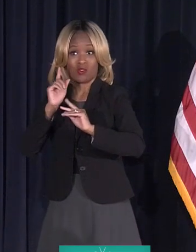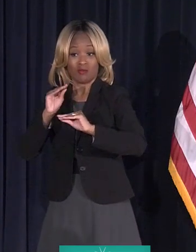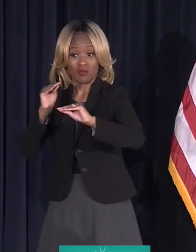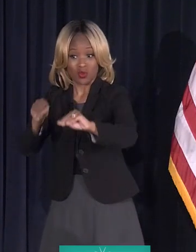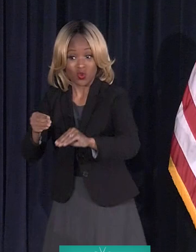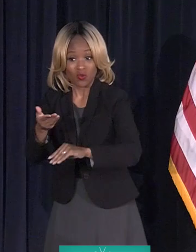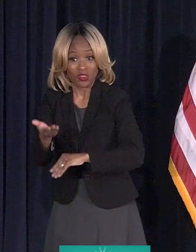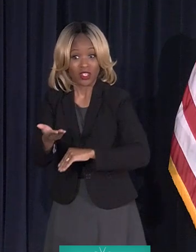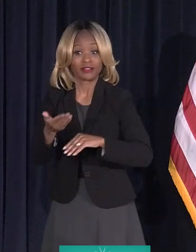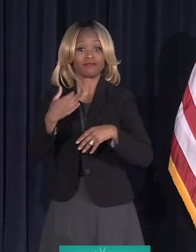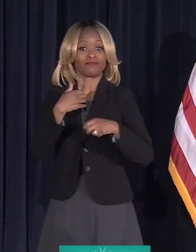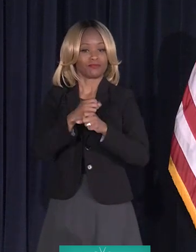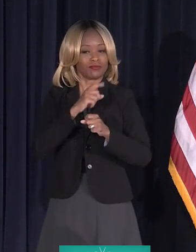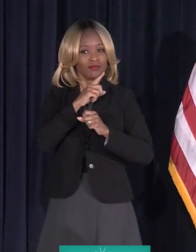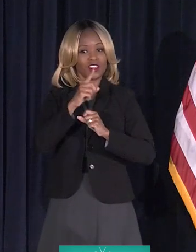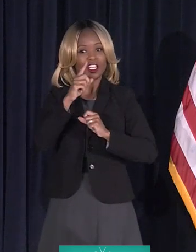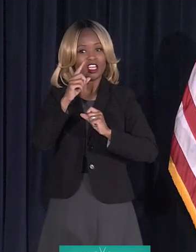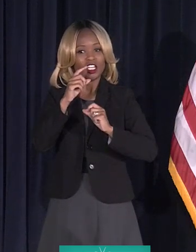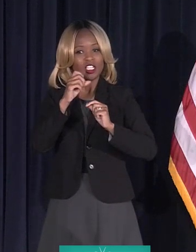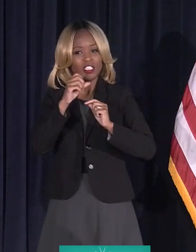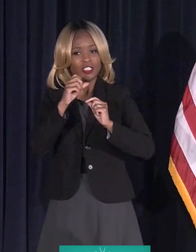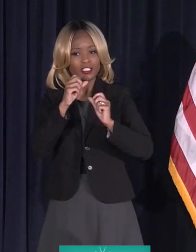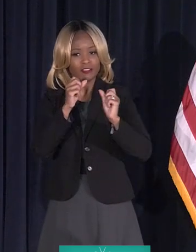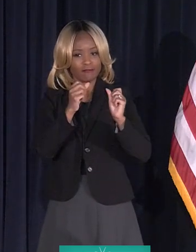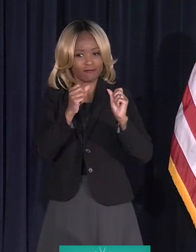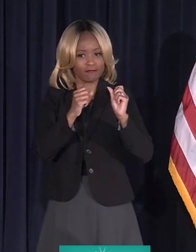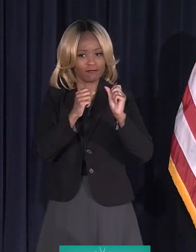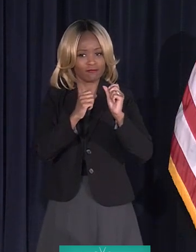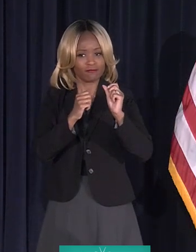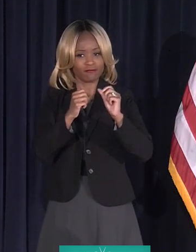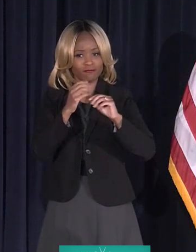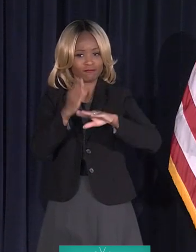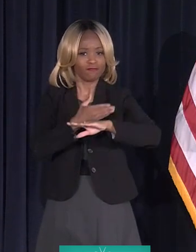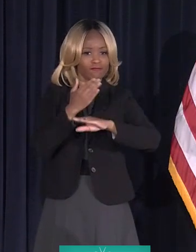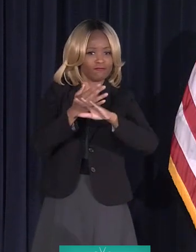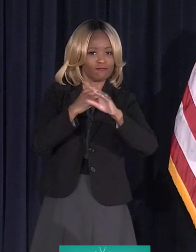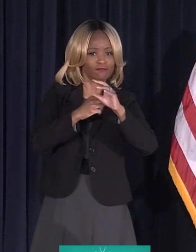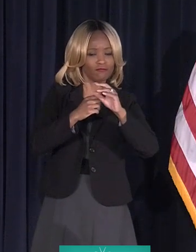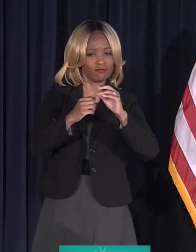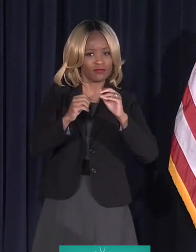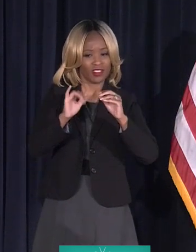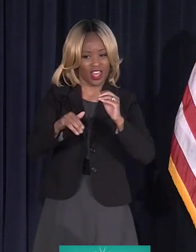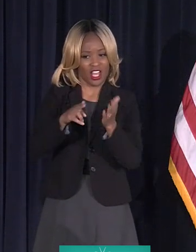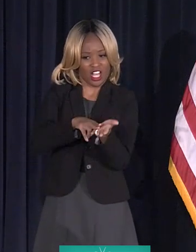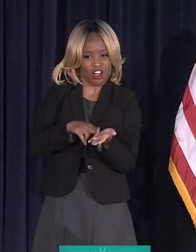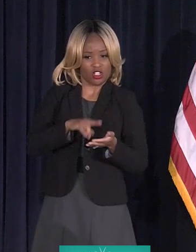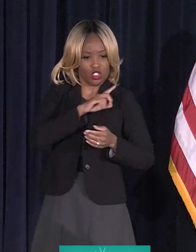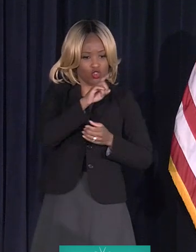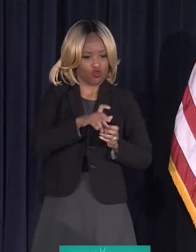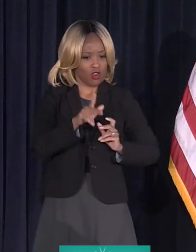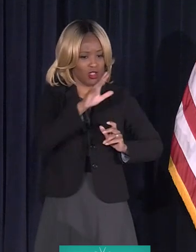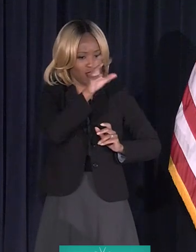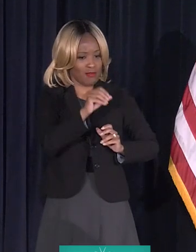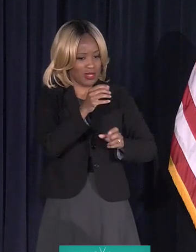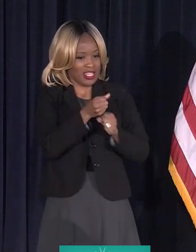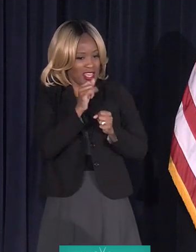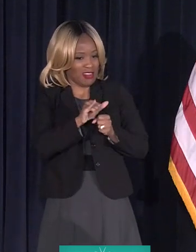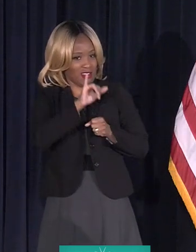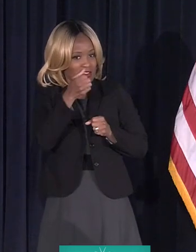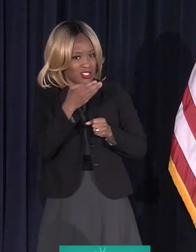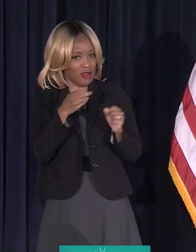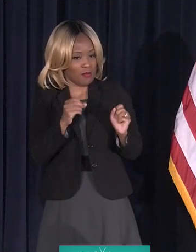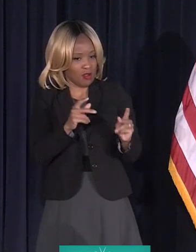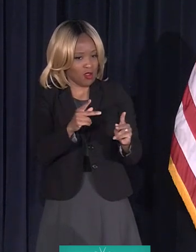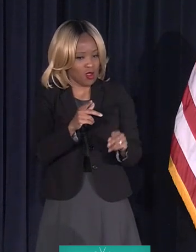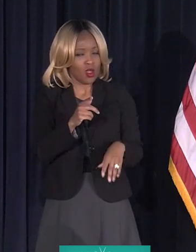sure when the construction contracts are let, Detroiters are getting those job opportunities? Who makes sure when there